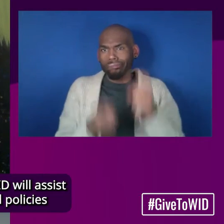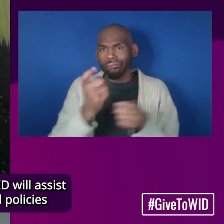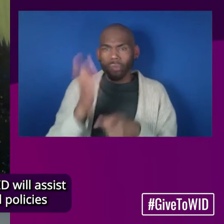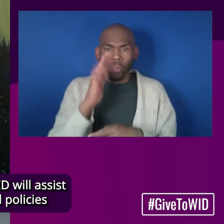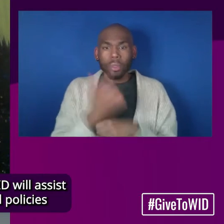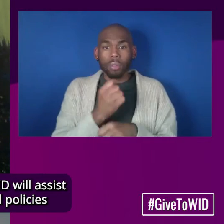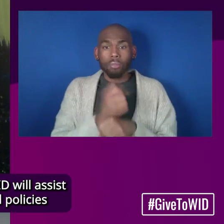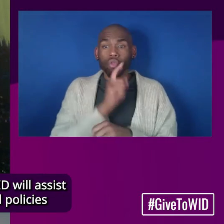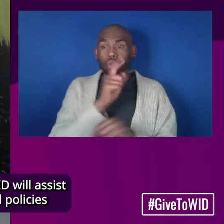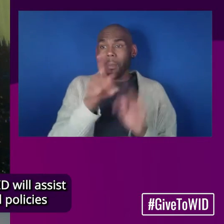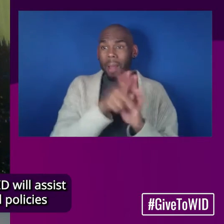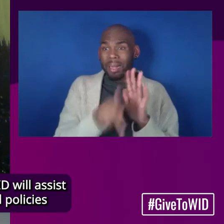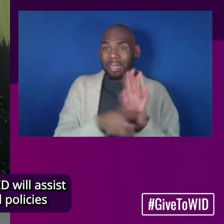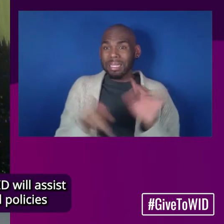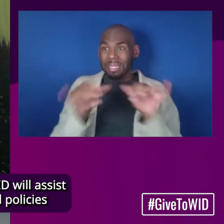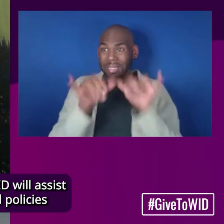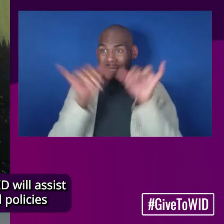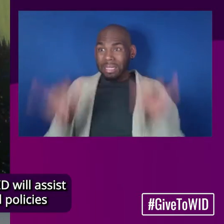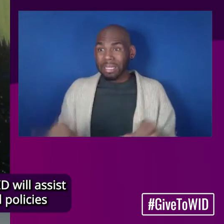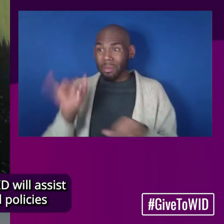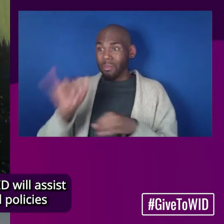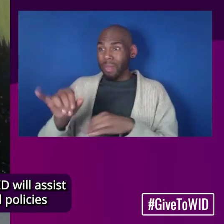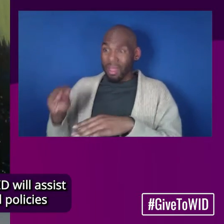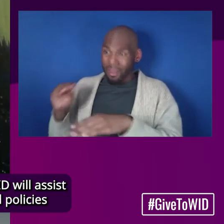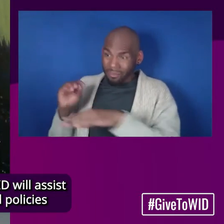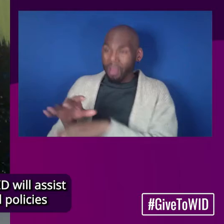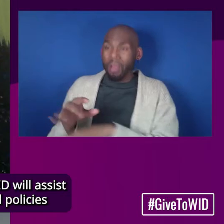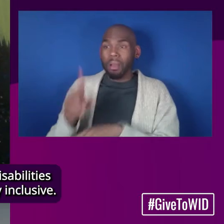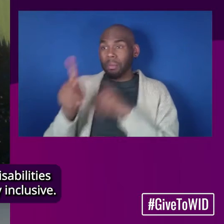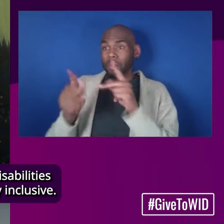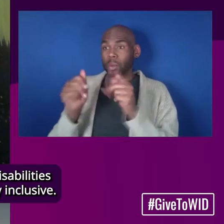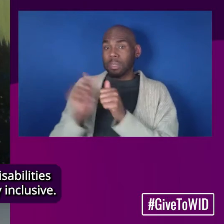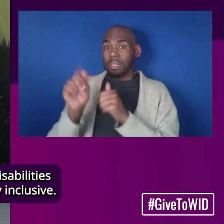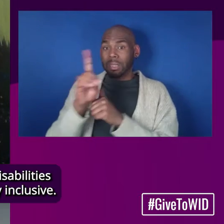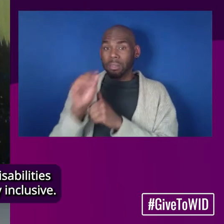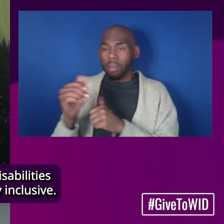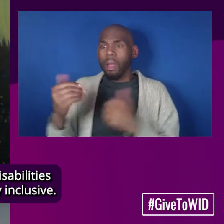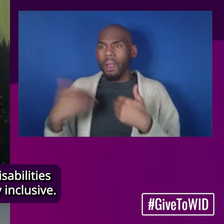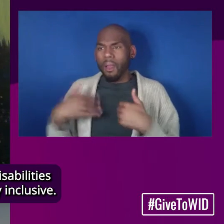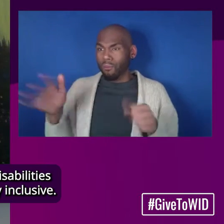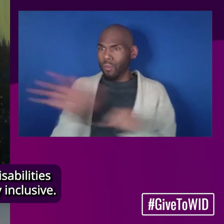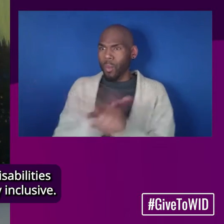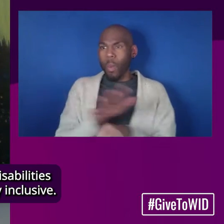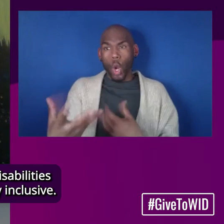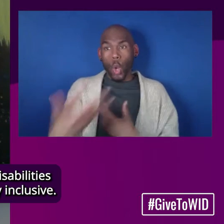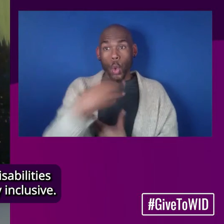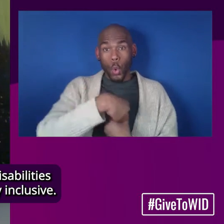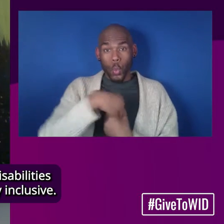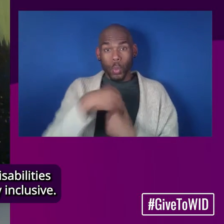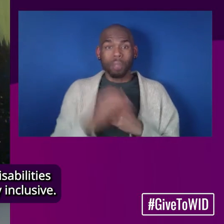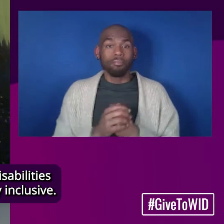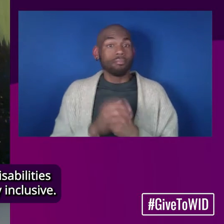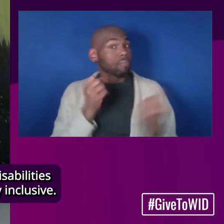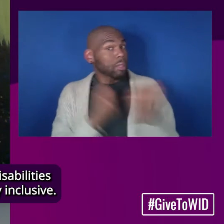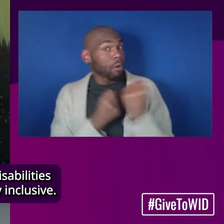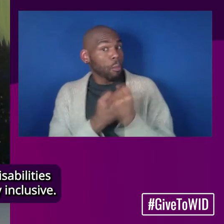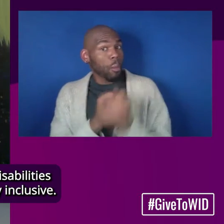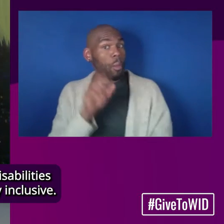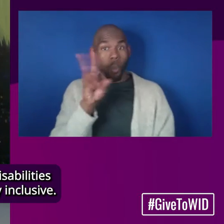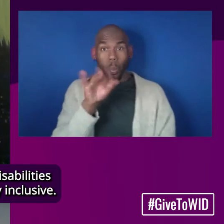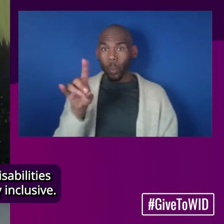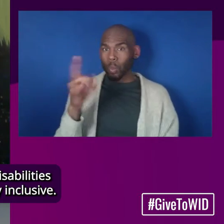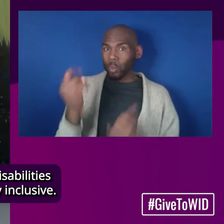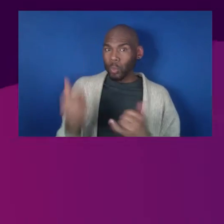The support you provide WID will assist in assuring that systems and policies that affect people with disabilities on a global basis are